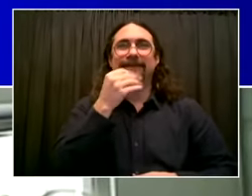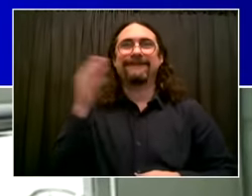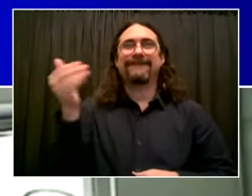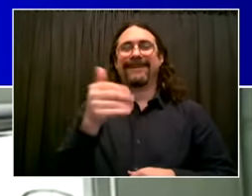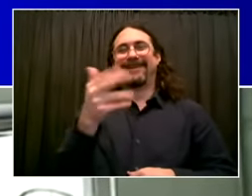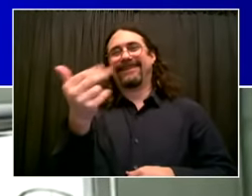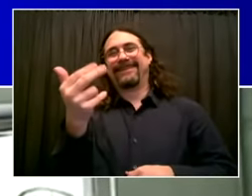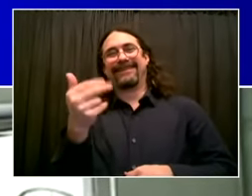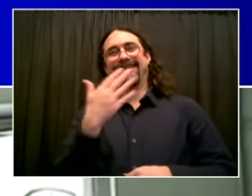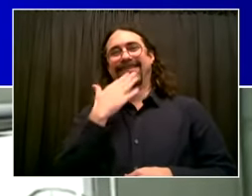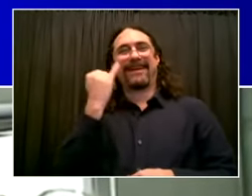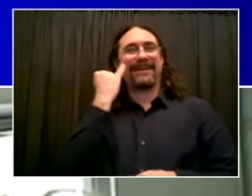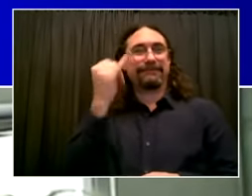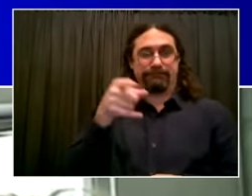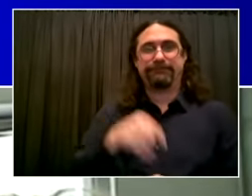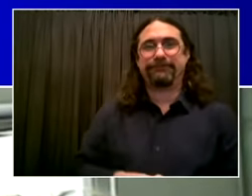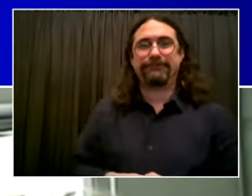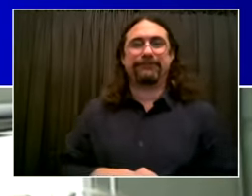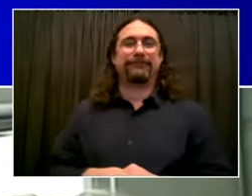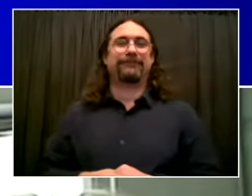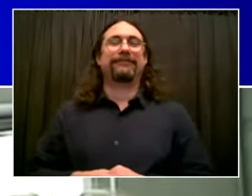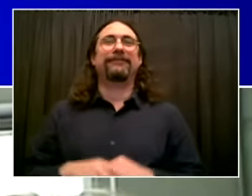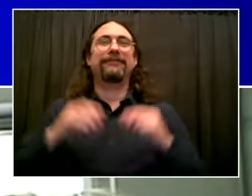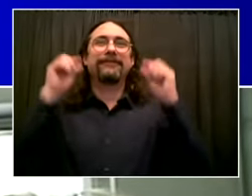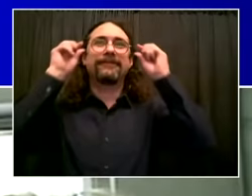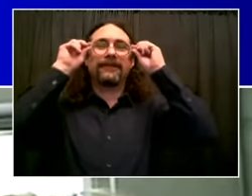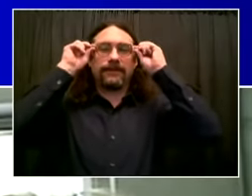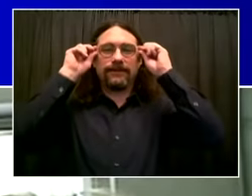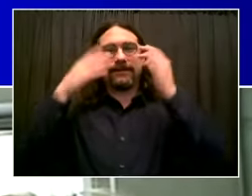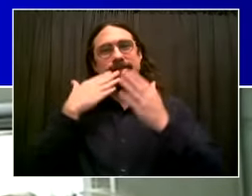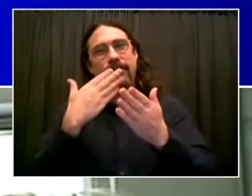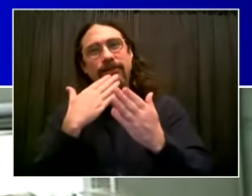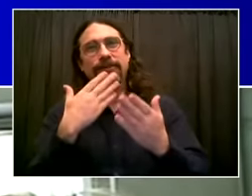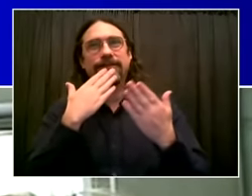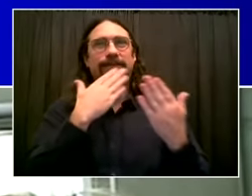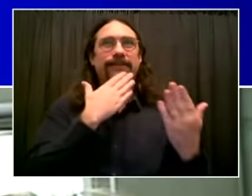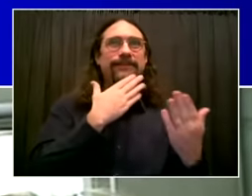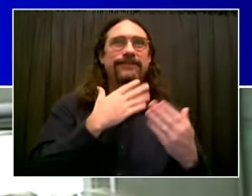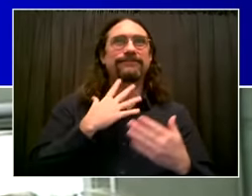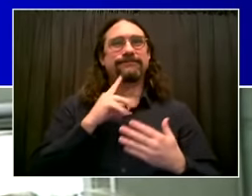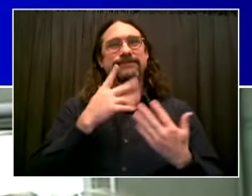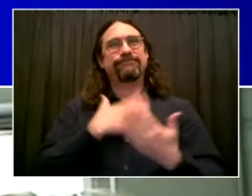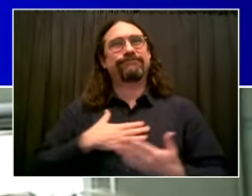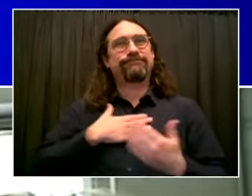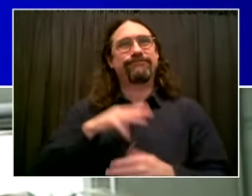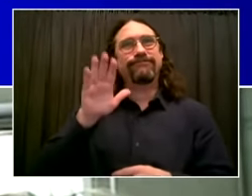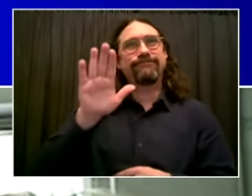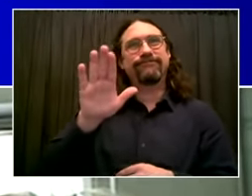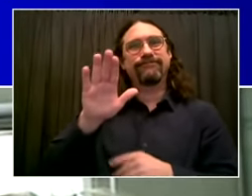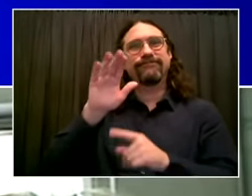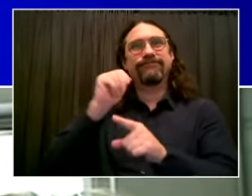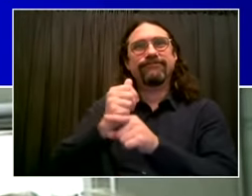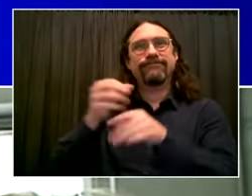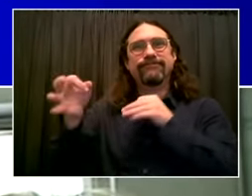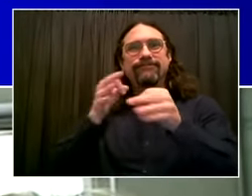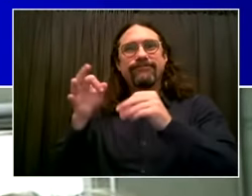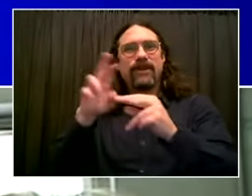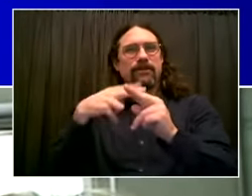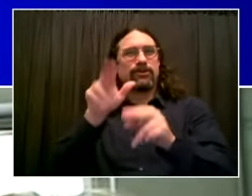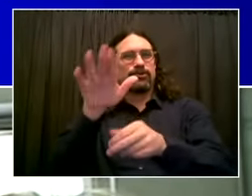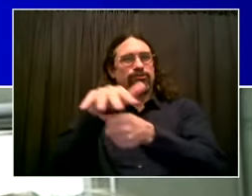Listen, I want to thank you. I really appreciate what you've done building up a business in Hunts Point, giving people opportunity.